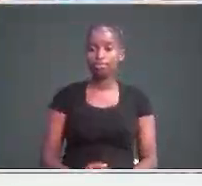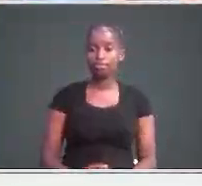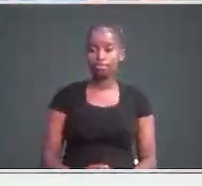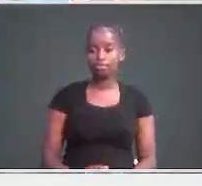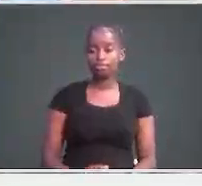Mwagi